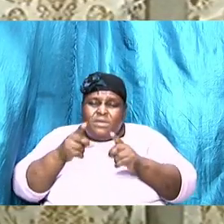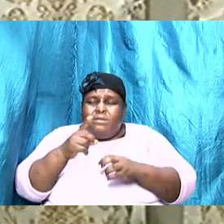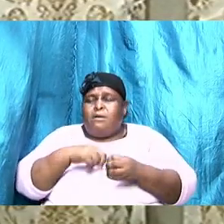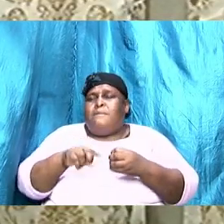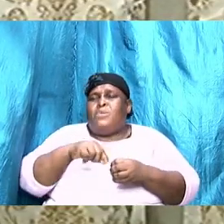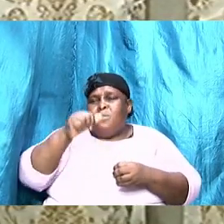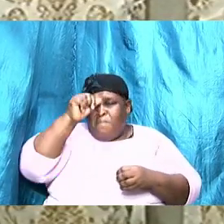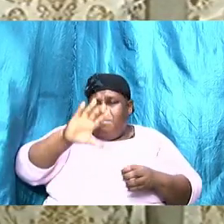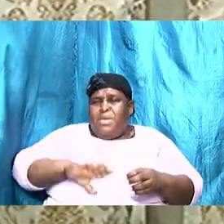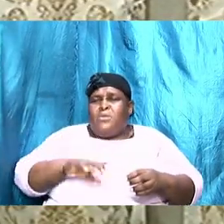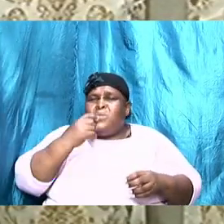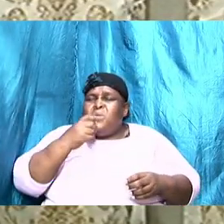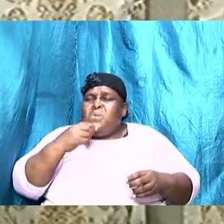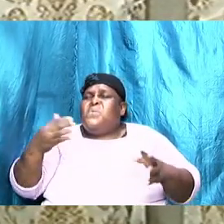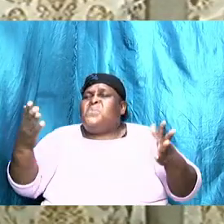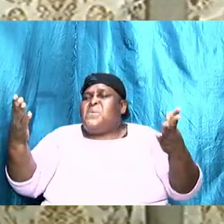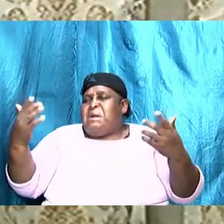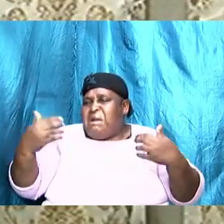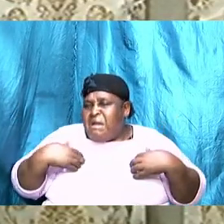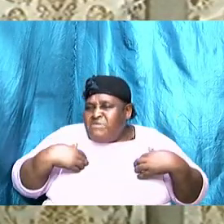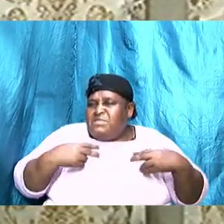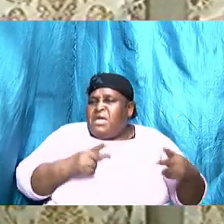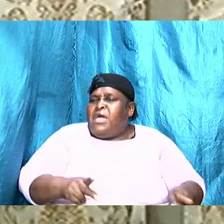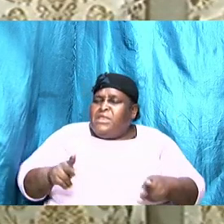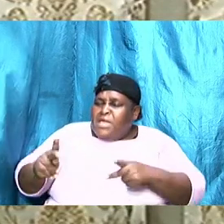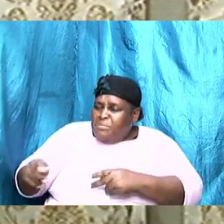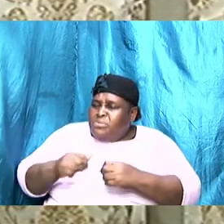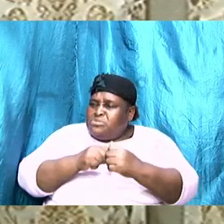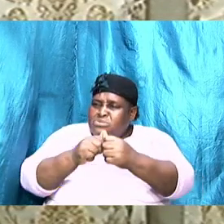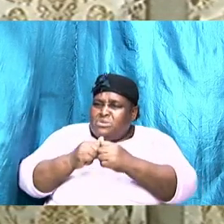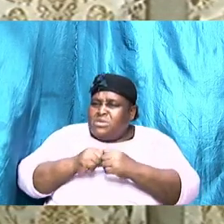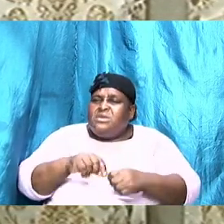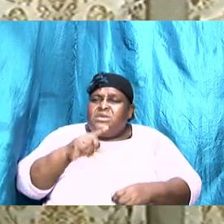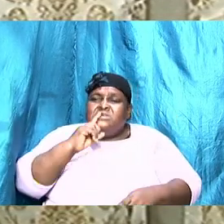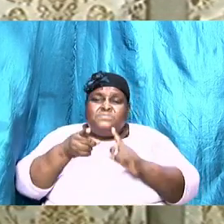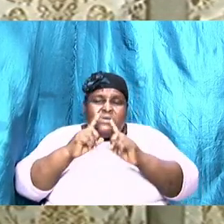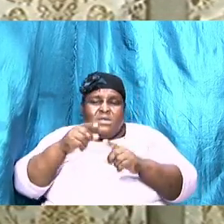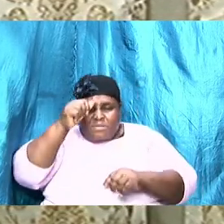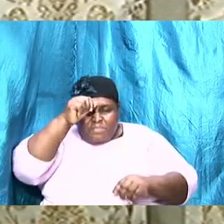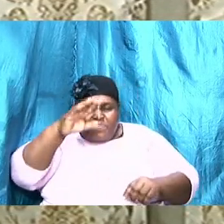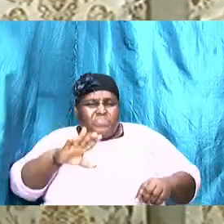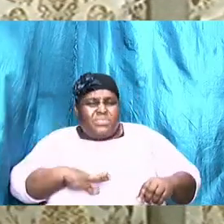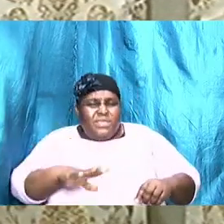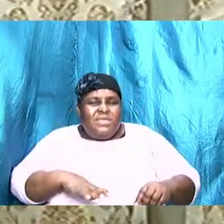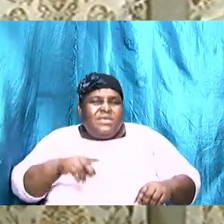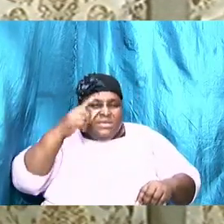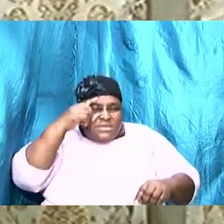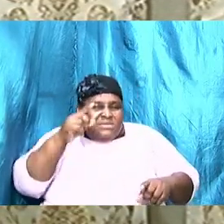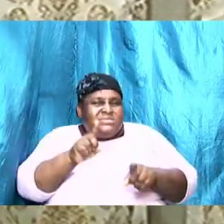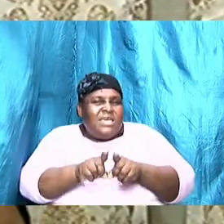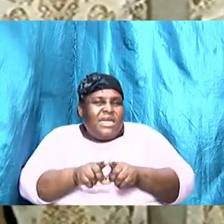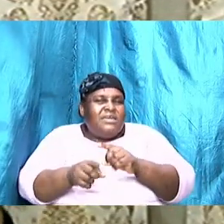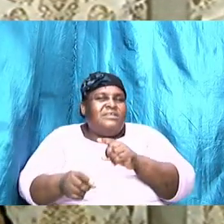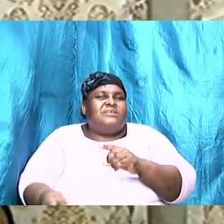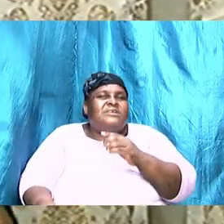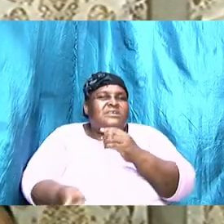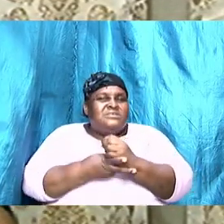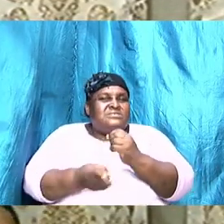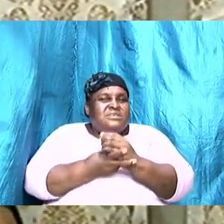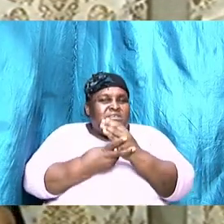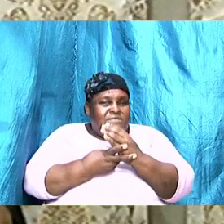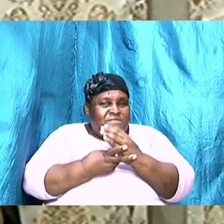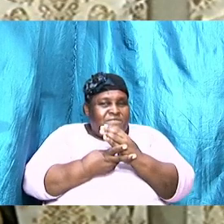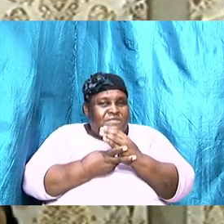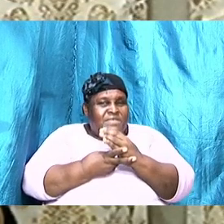we are talking about men who can put it together we are talking about men who decided that them going save and especially if my wife